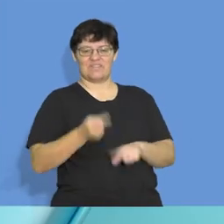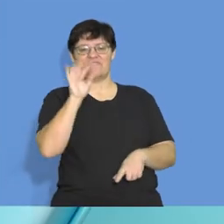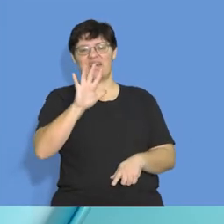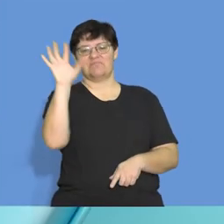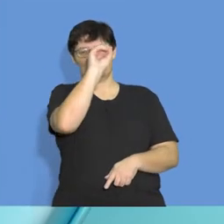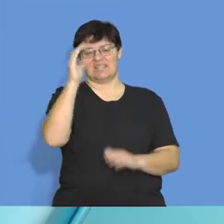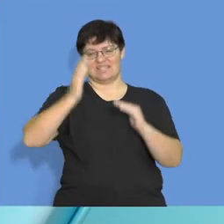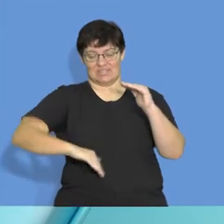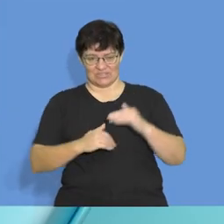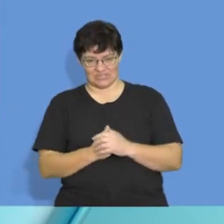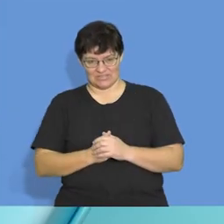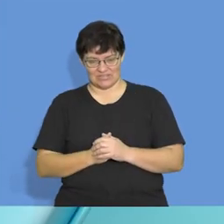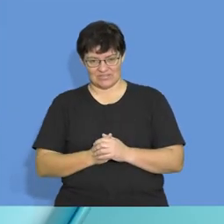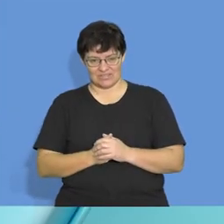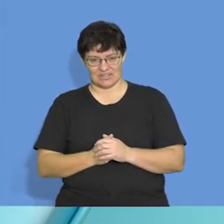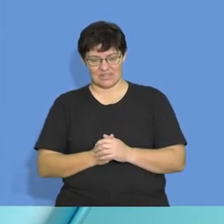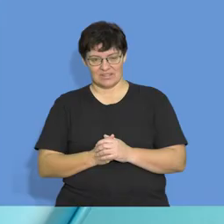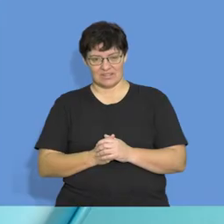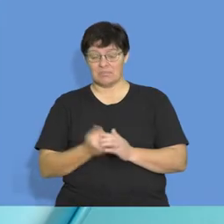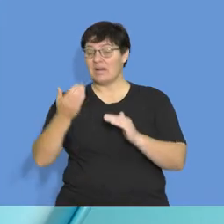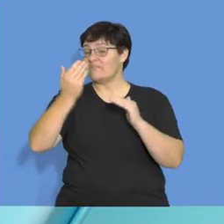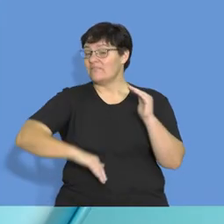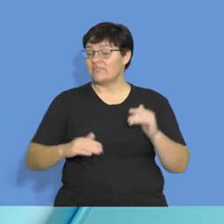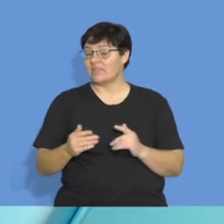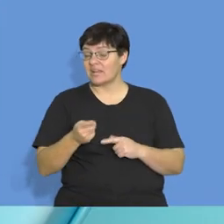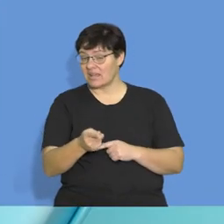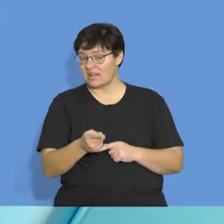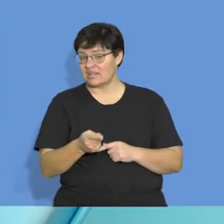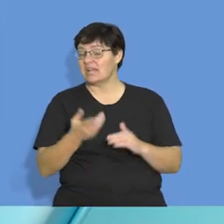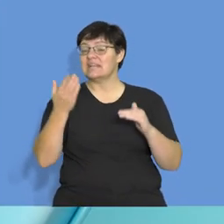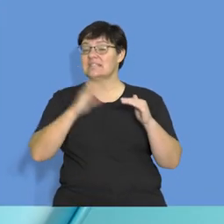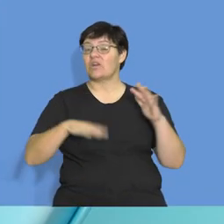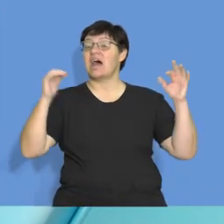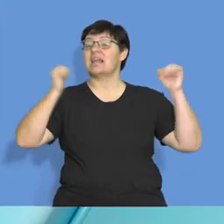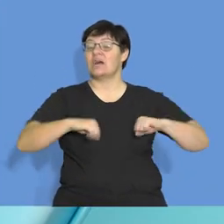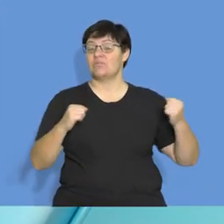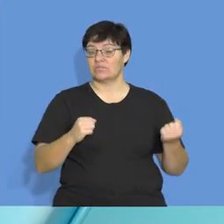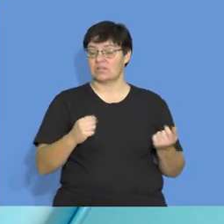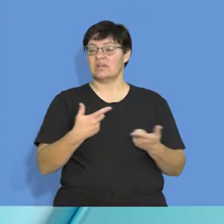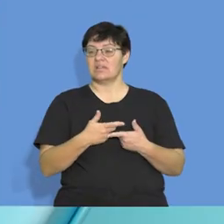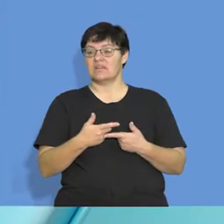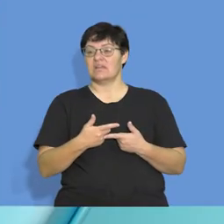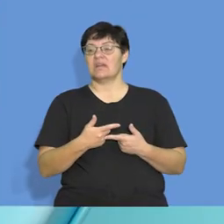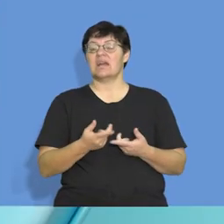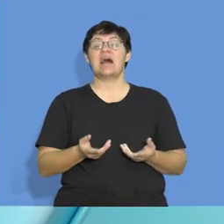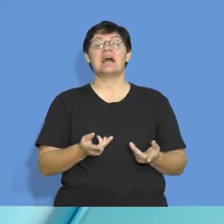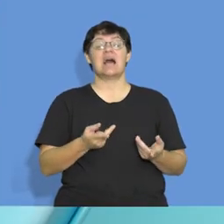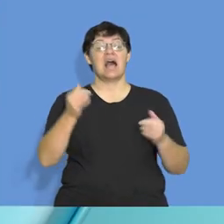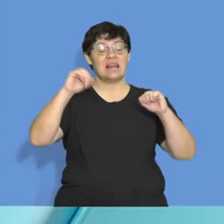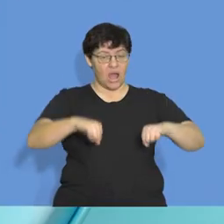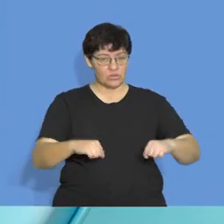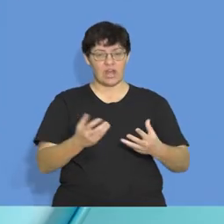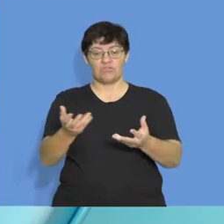While we're on the discount, remember, discount allowed and discount received does not